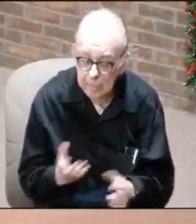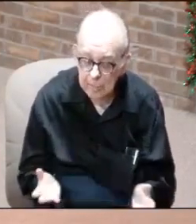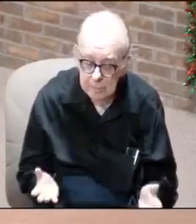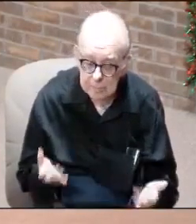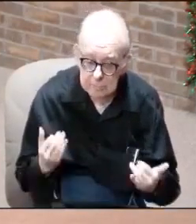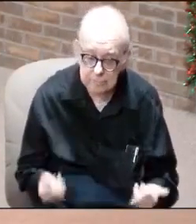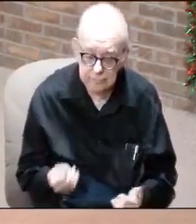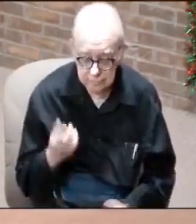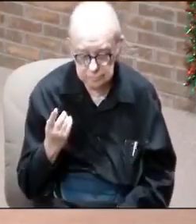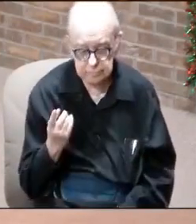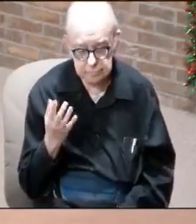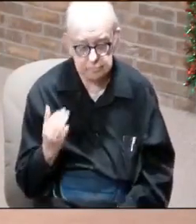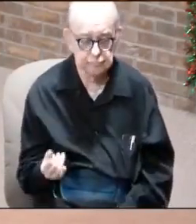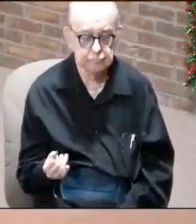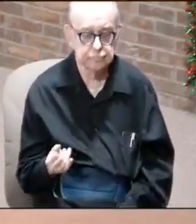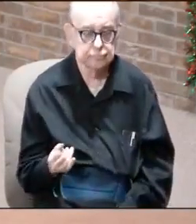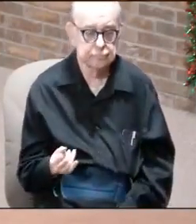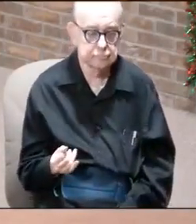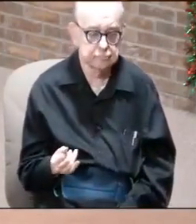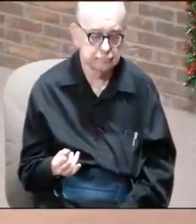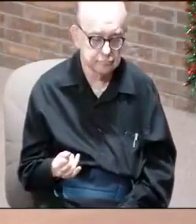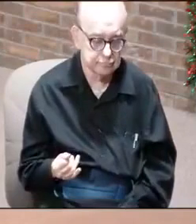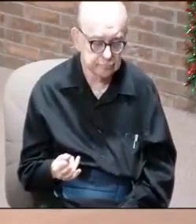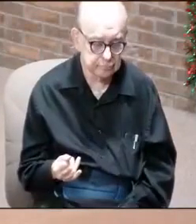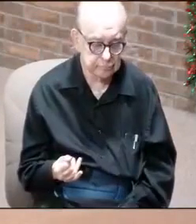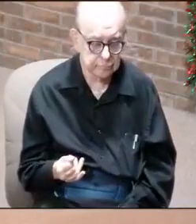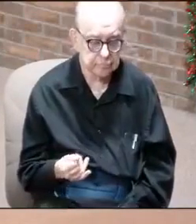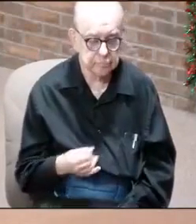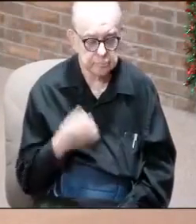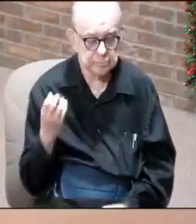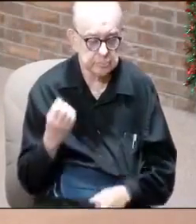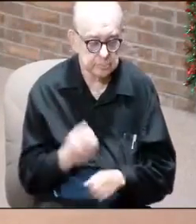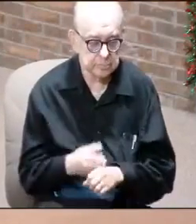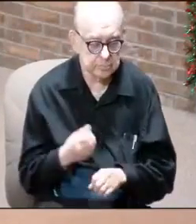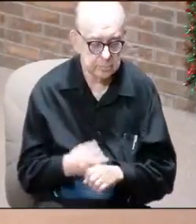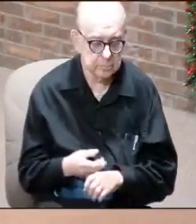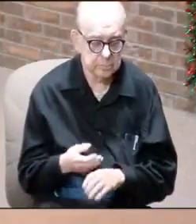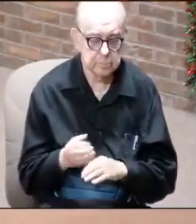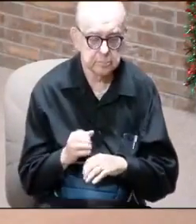Now you'll understand why he says that they'll be crying for the rocks and the mountains fall upon them.